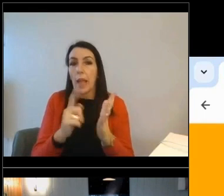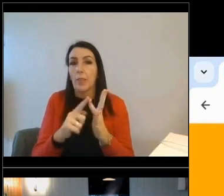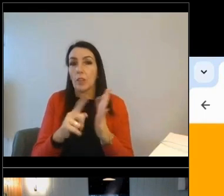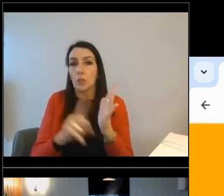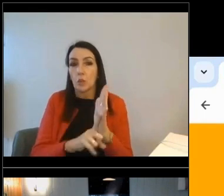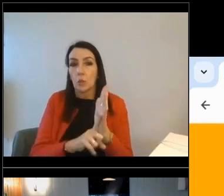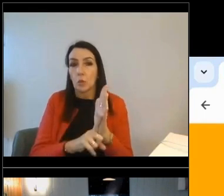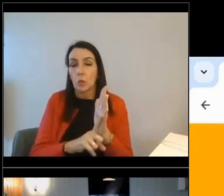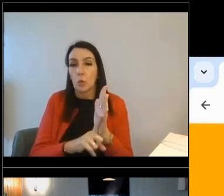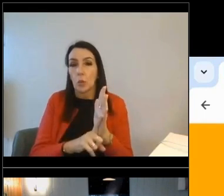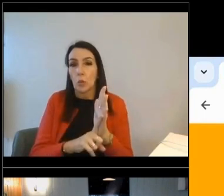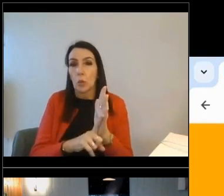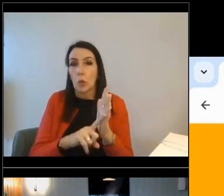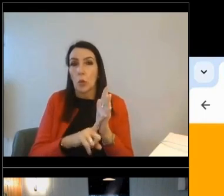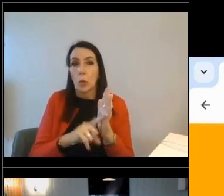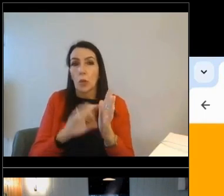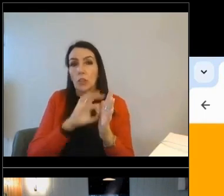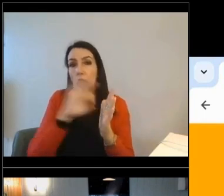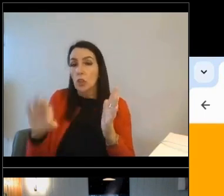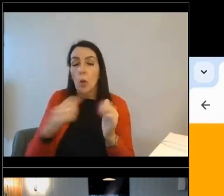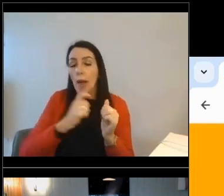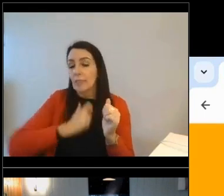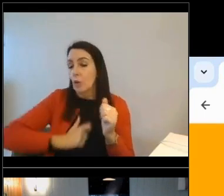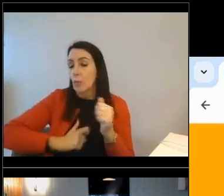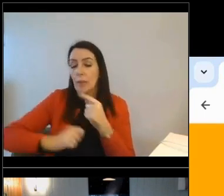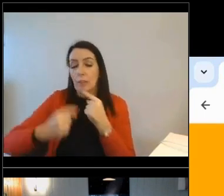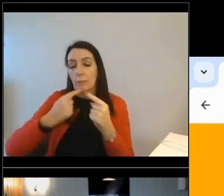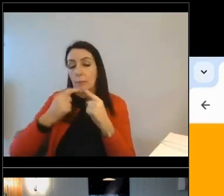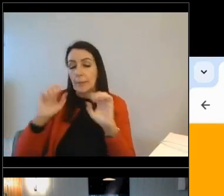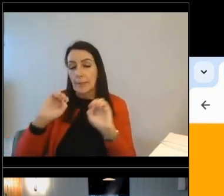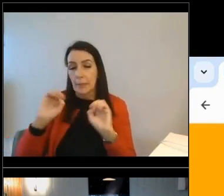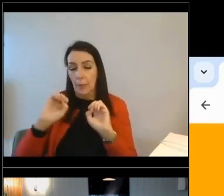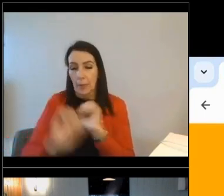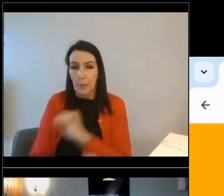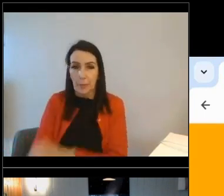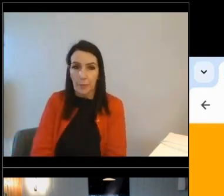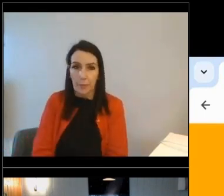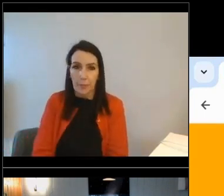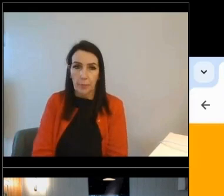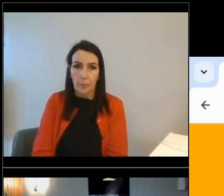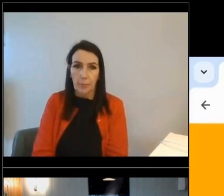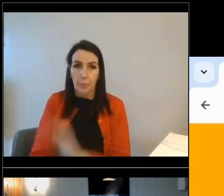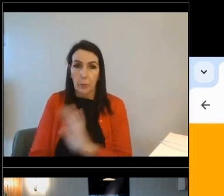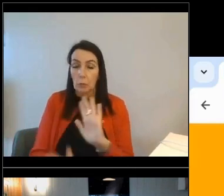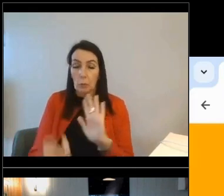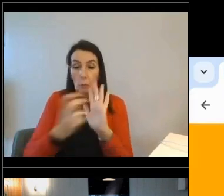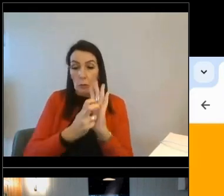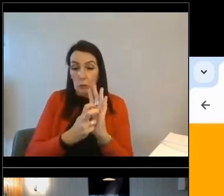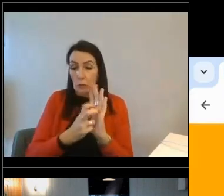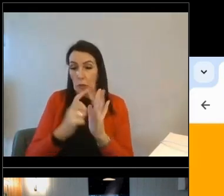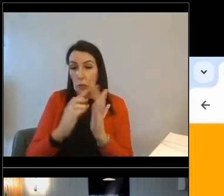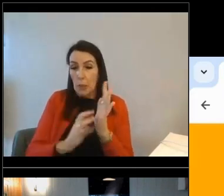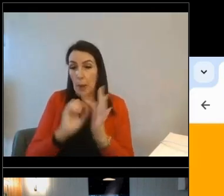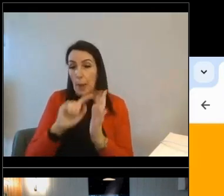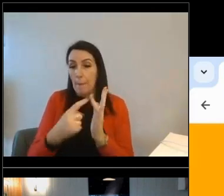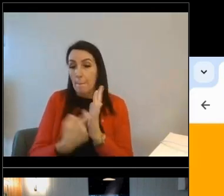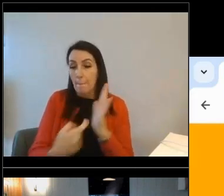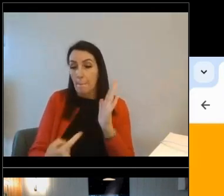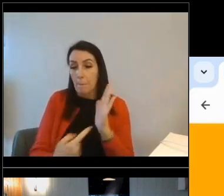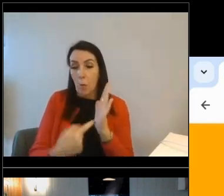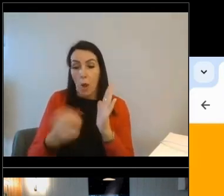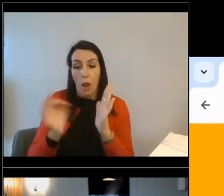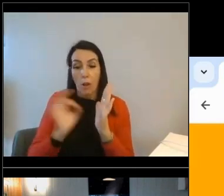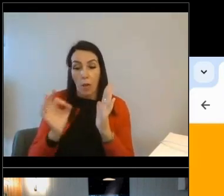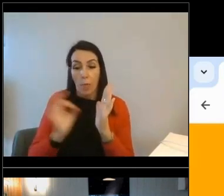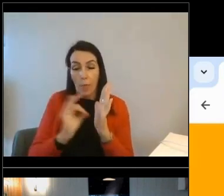ask for any personal data from any customers at this stage. There's no registration enforced or anything like that. So it's an open